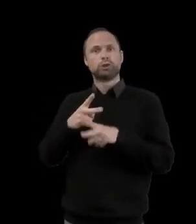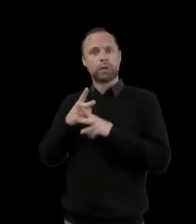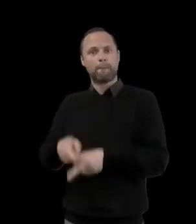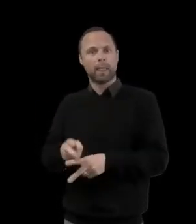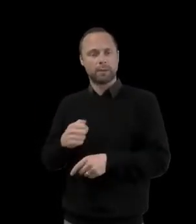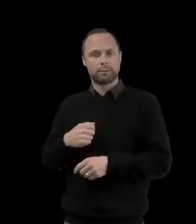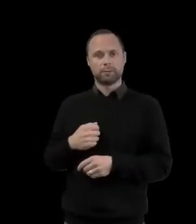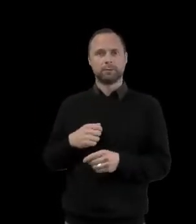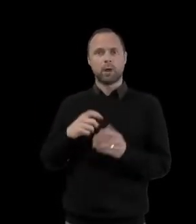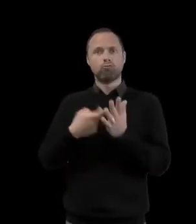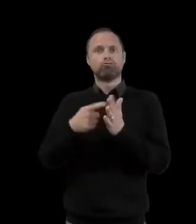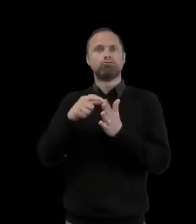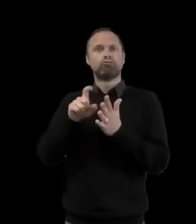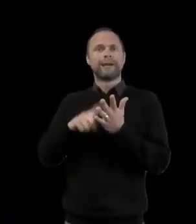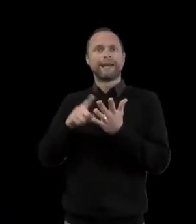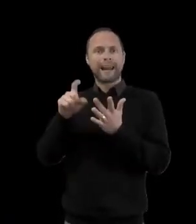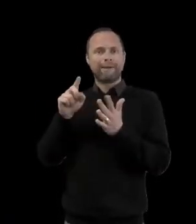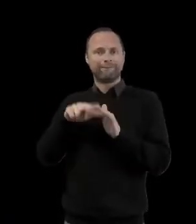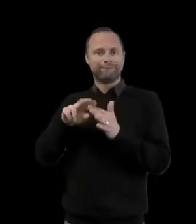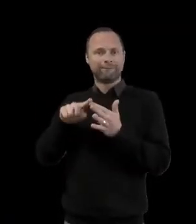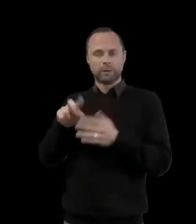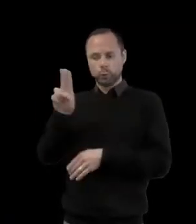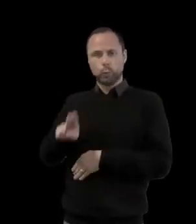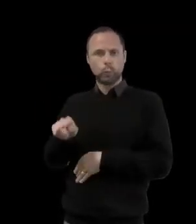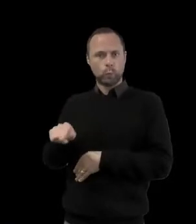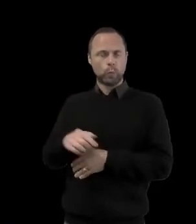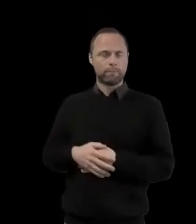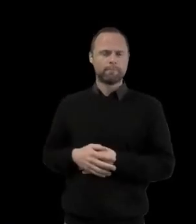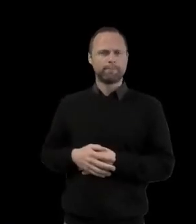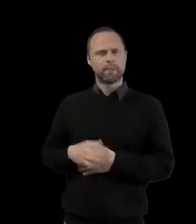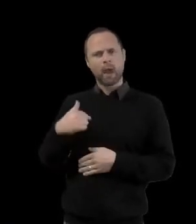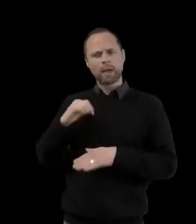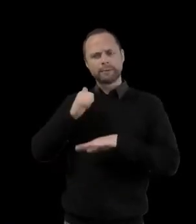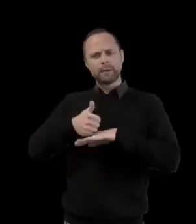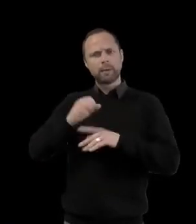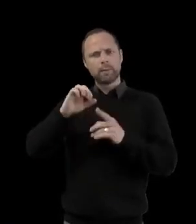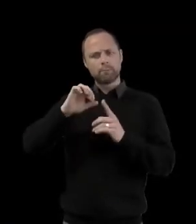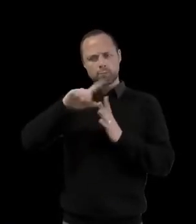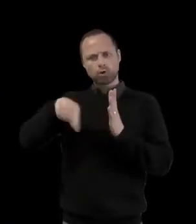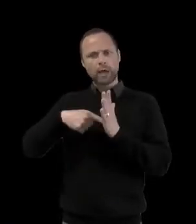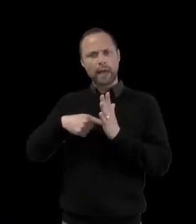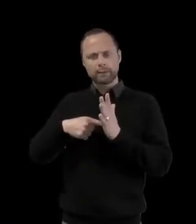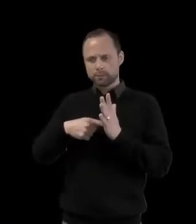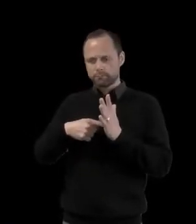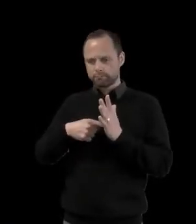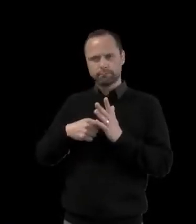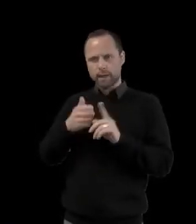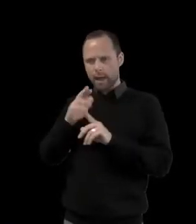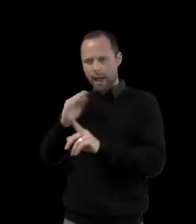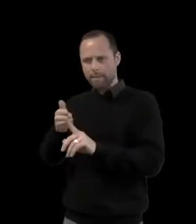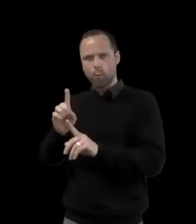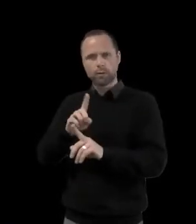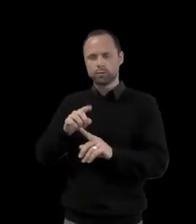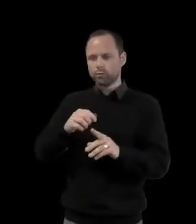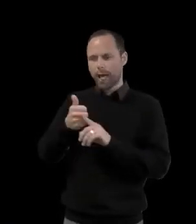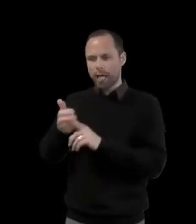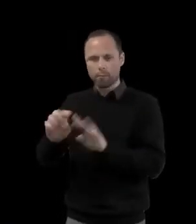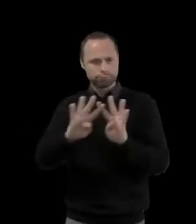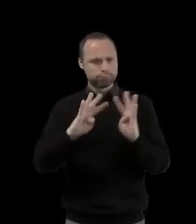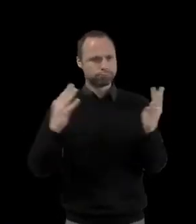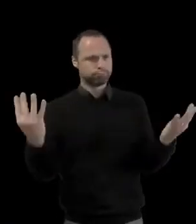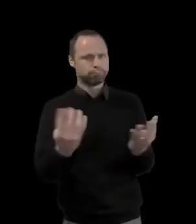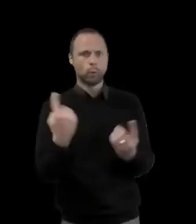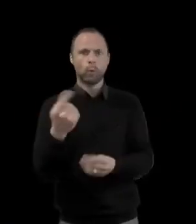School. I run a programme which is designed to help young people with their self-esteem